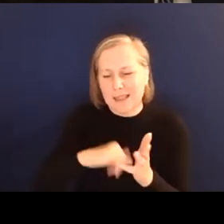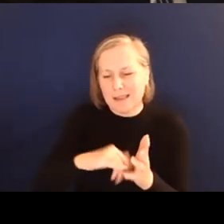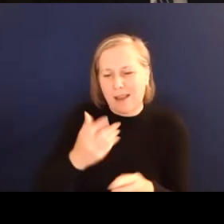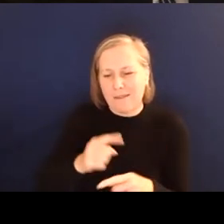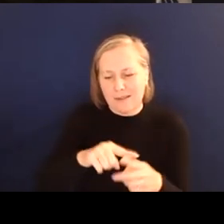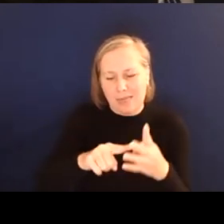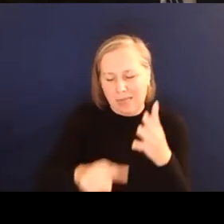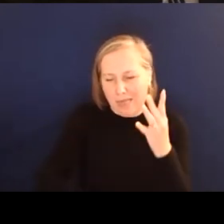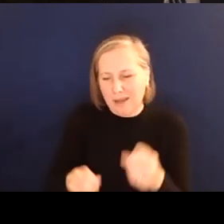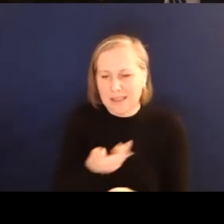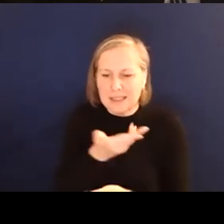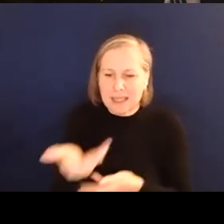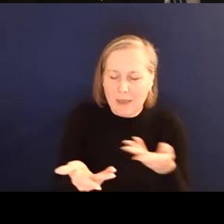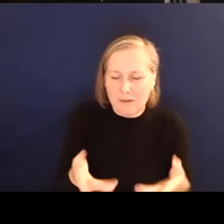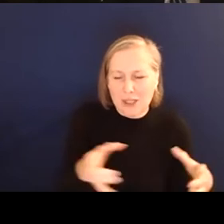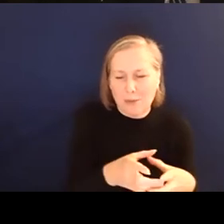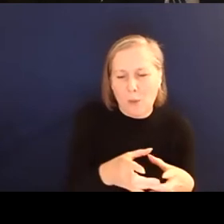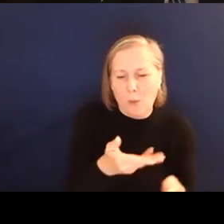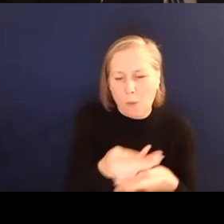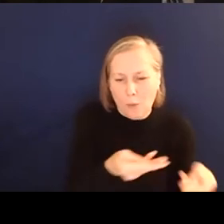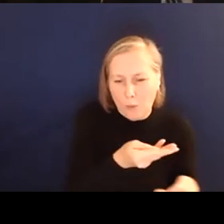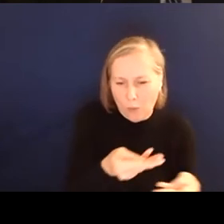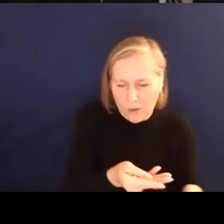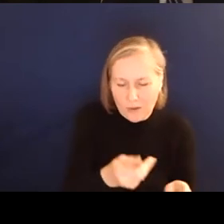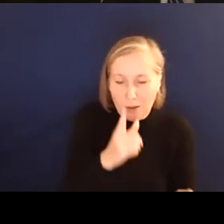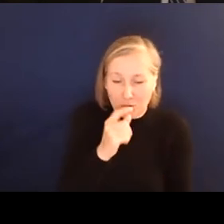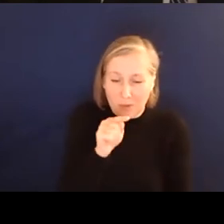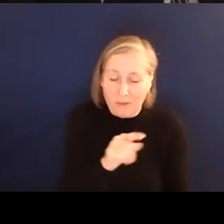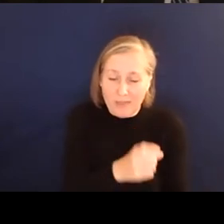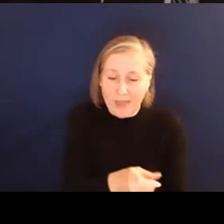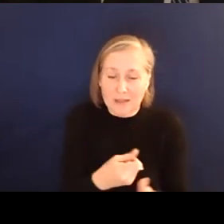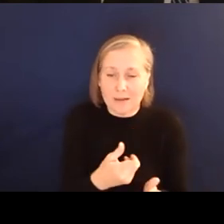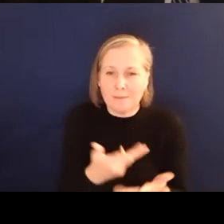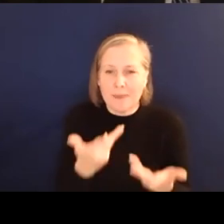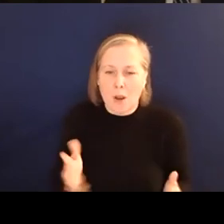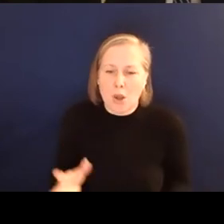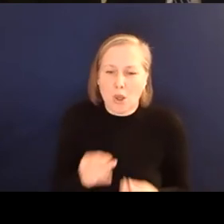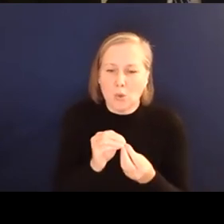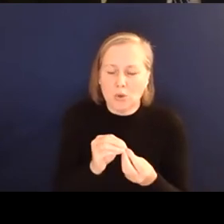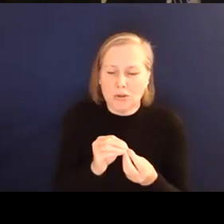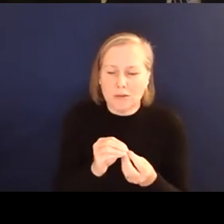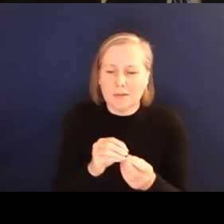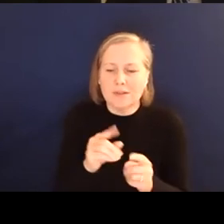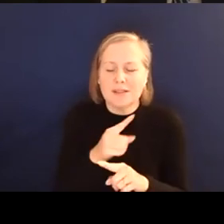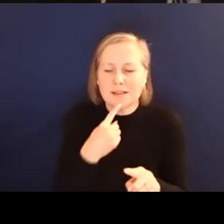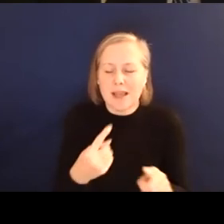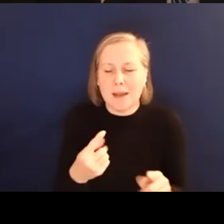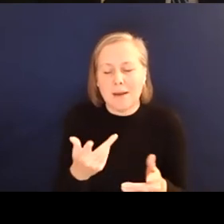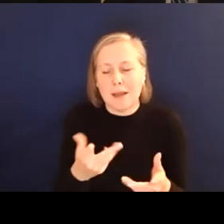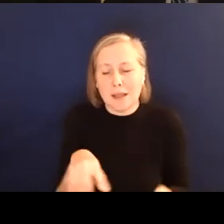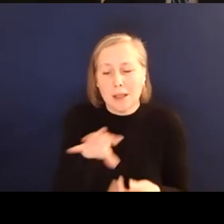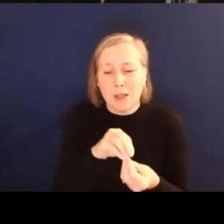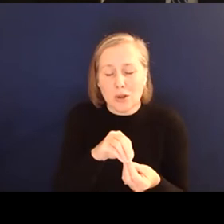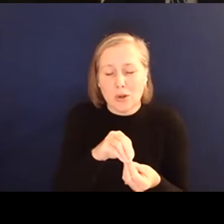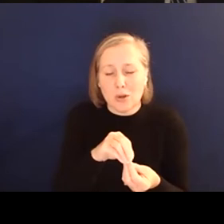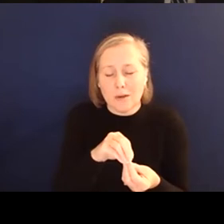So they, that there's a lot of potential, but I would say that just to close off forever inclusion that there's still a of policy